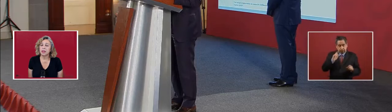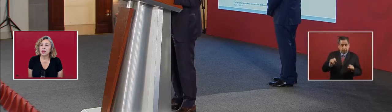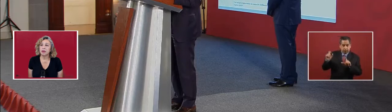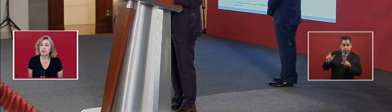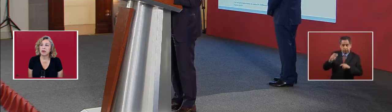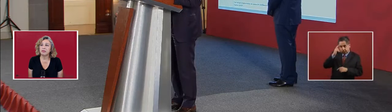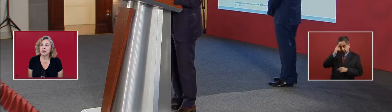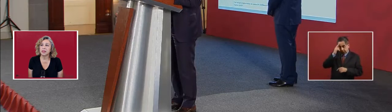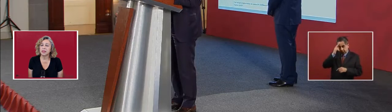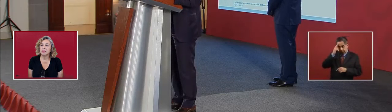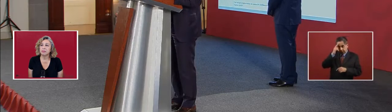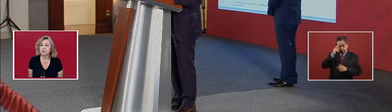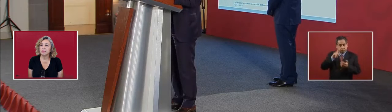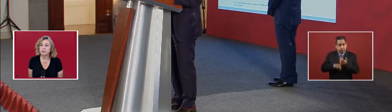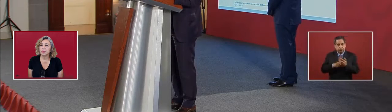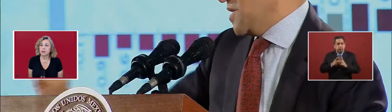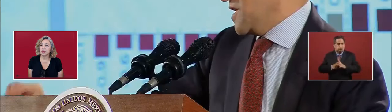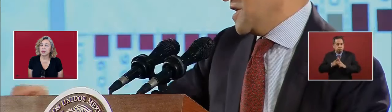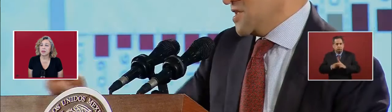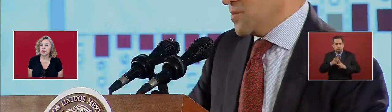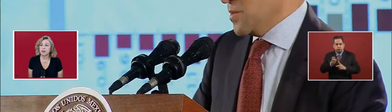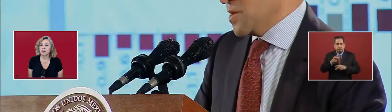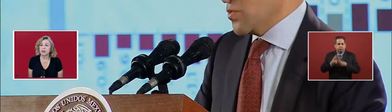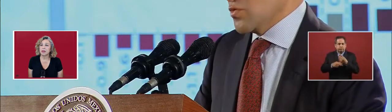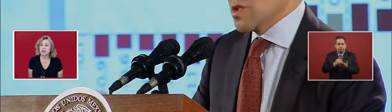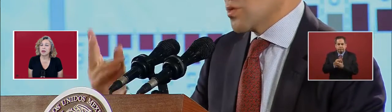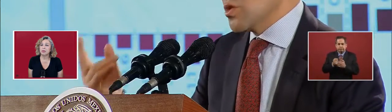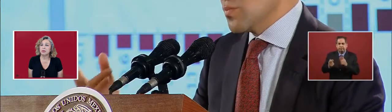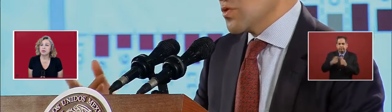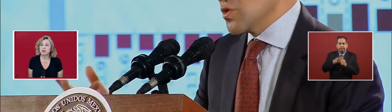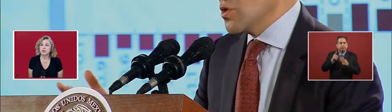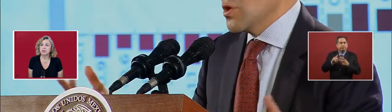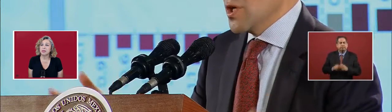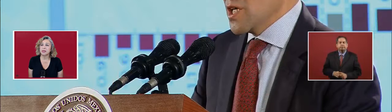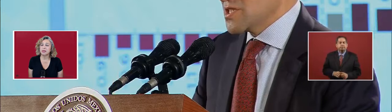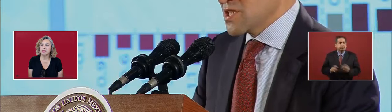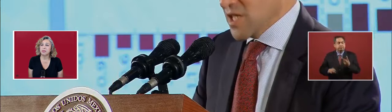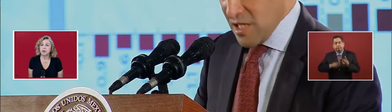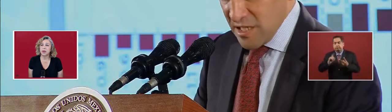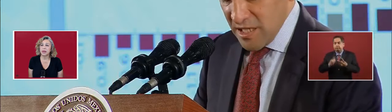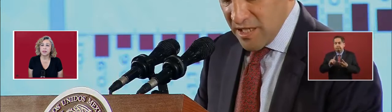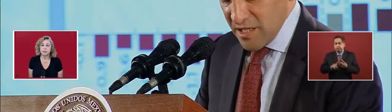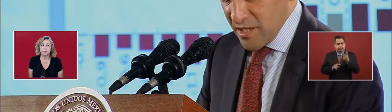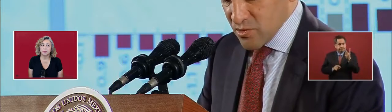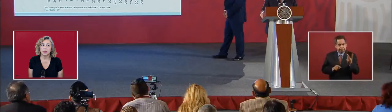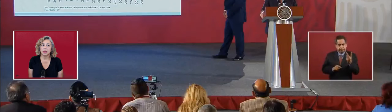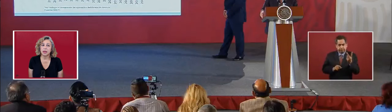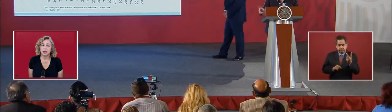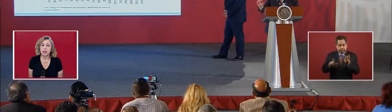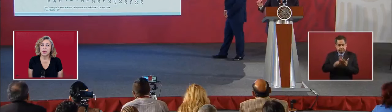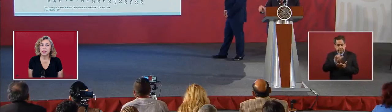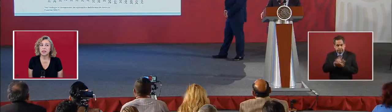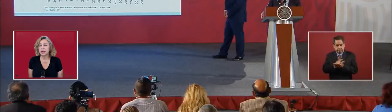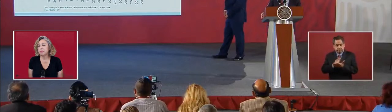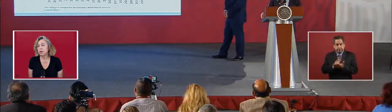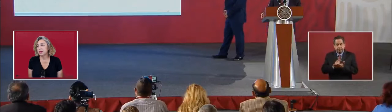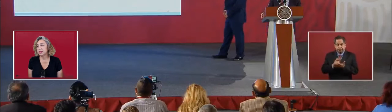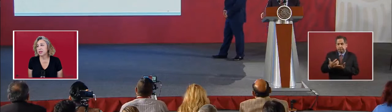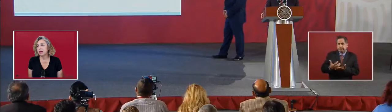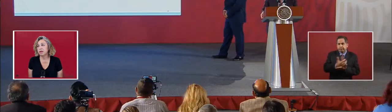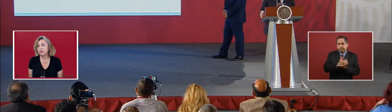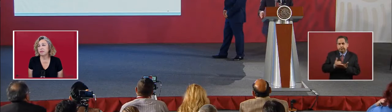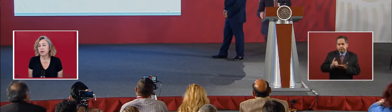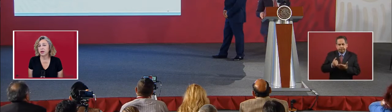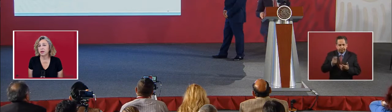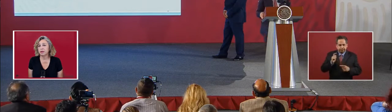And that graphics... And that will determine the step point. And the second part